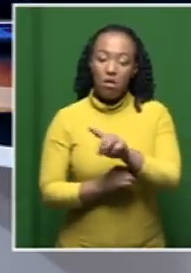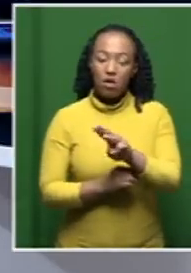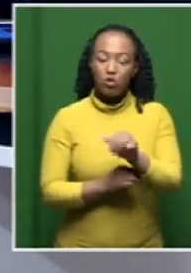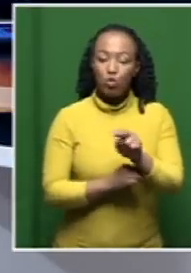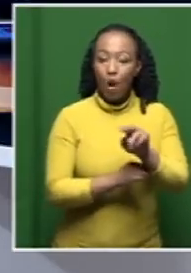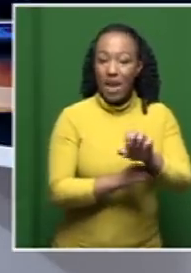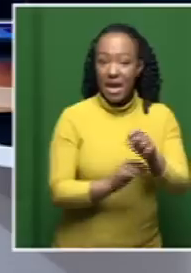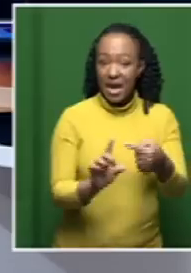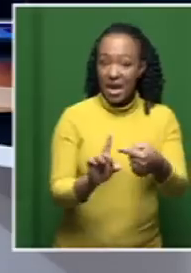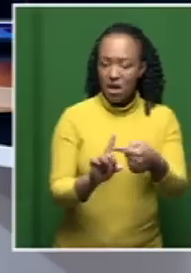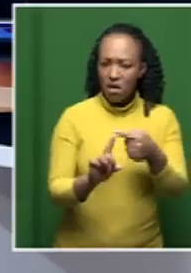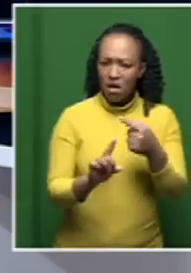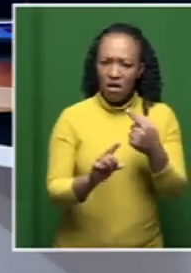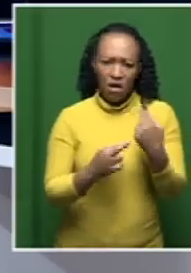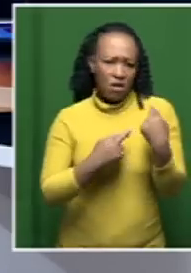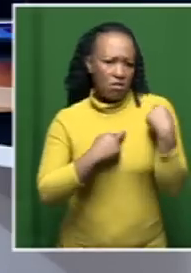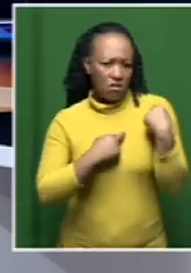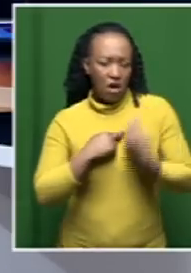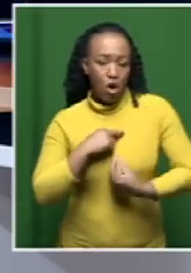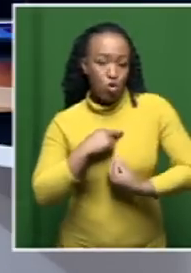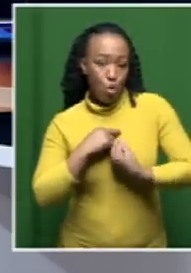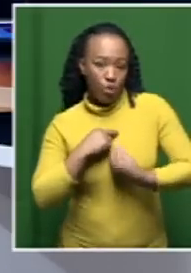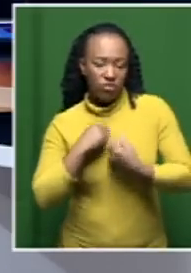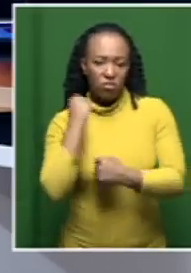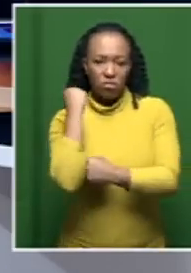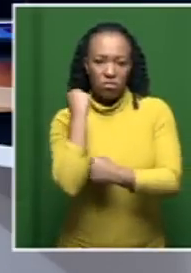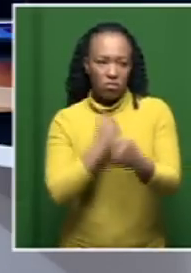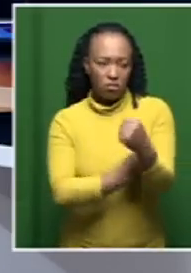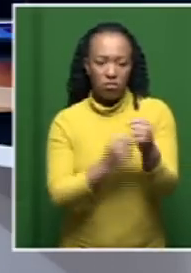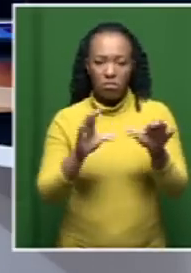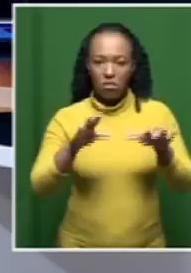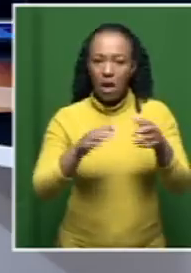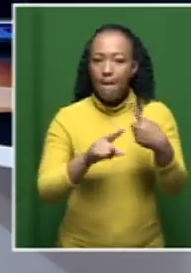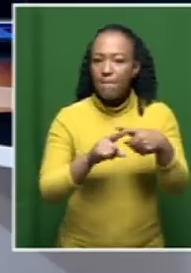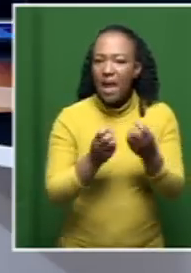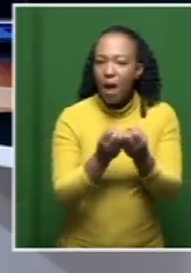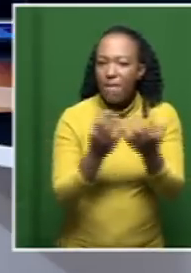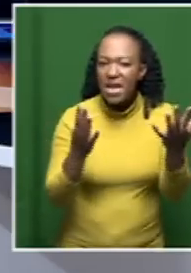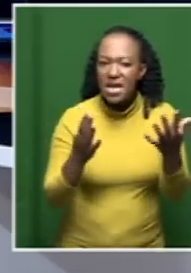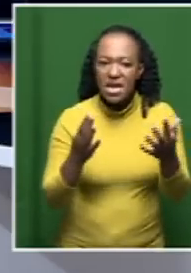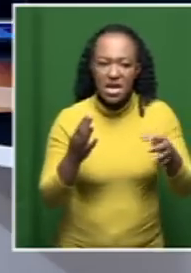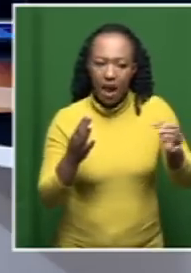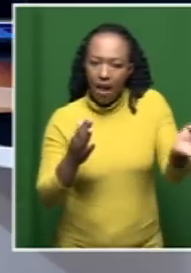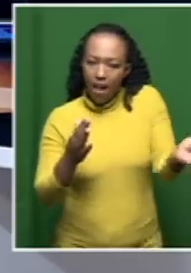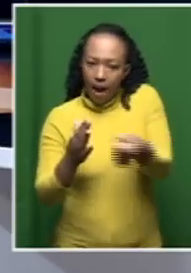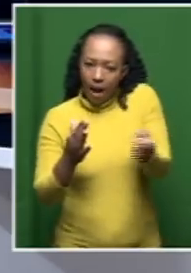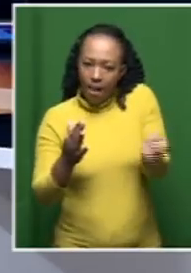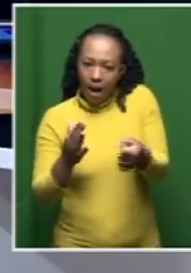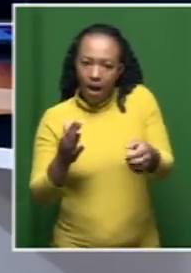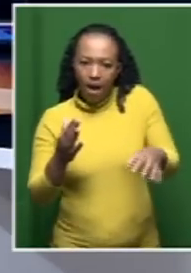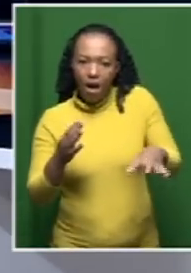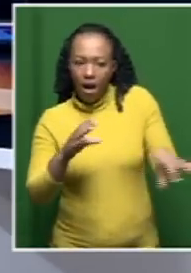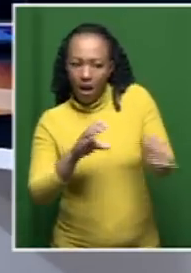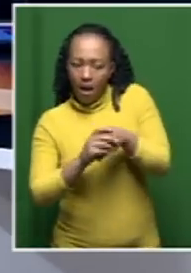been in charge of the youth structure, how many of those players he's going to bring through, how he's going to bring them through,